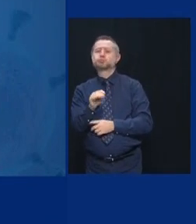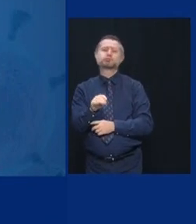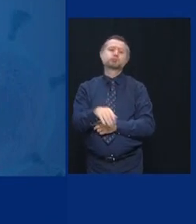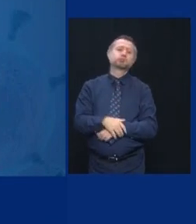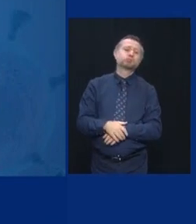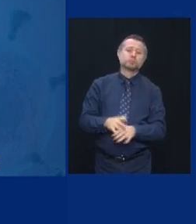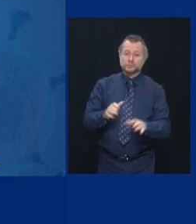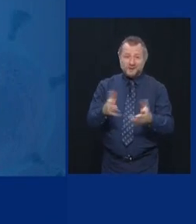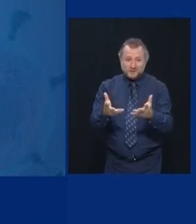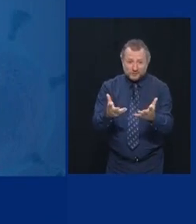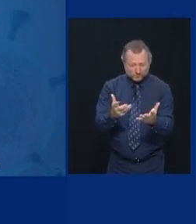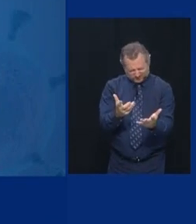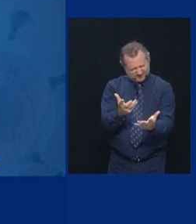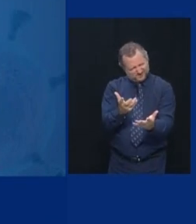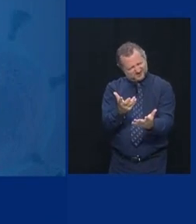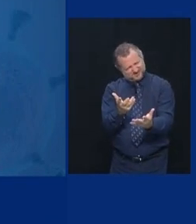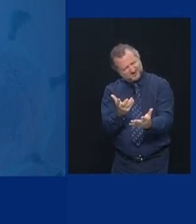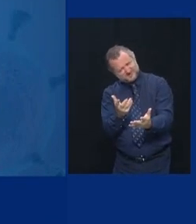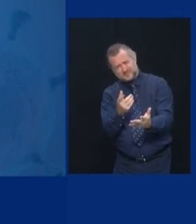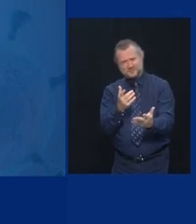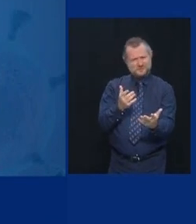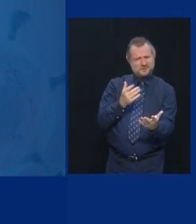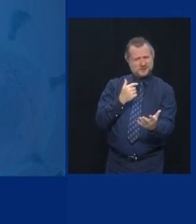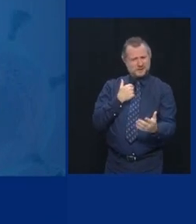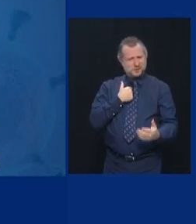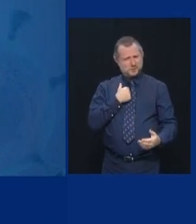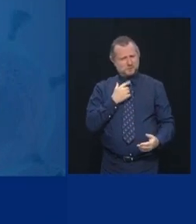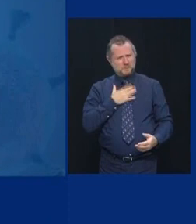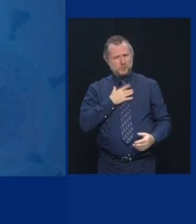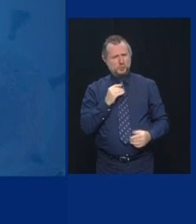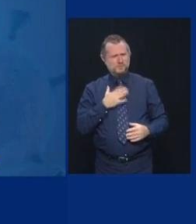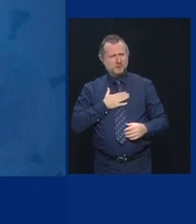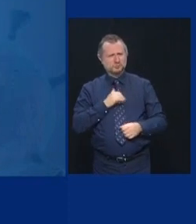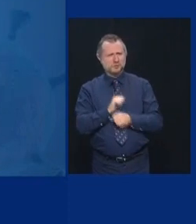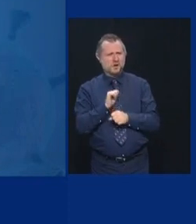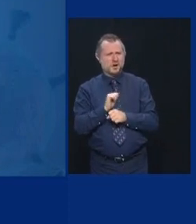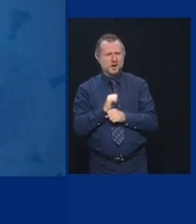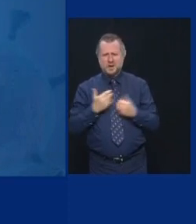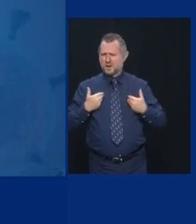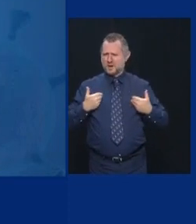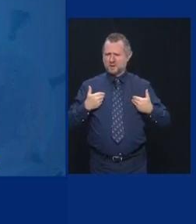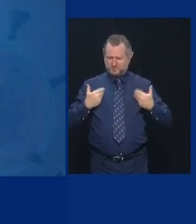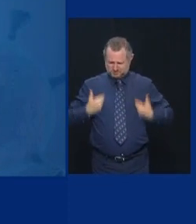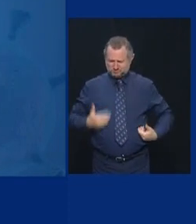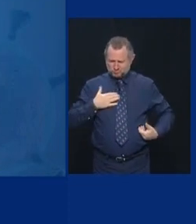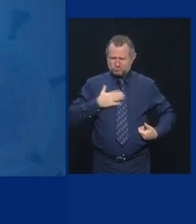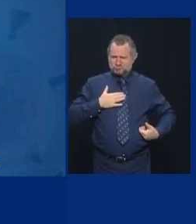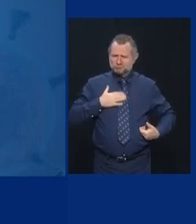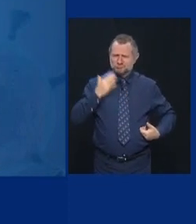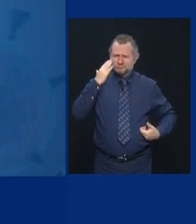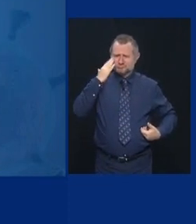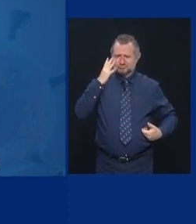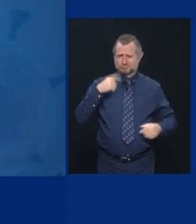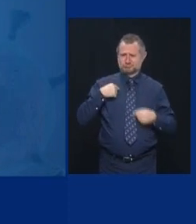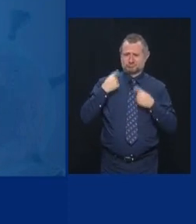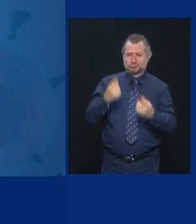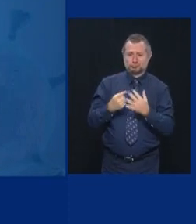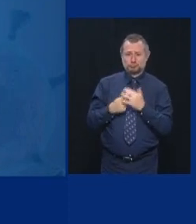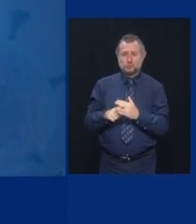elected to do a job and be responsible, and that's what I want to do. I said from day one, blame me.